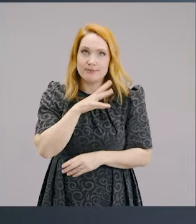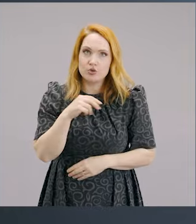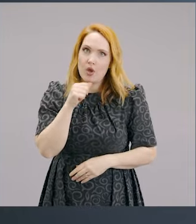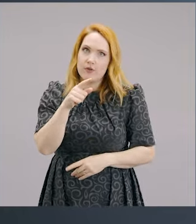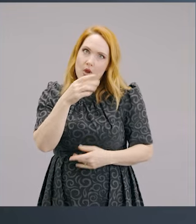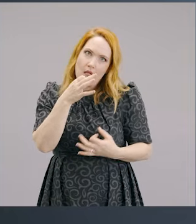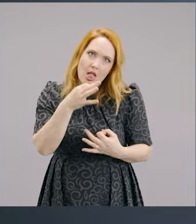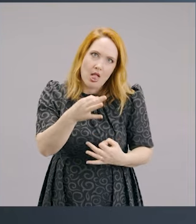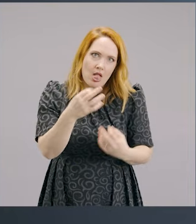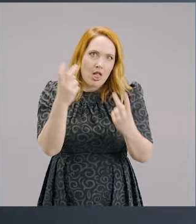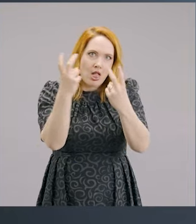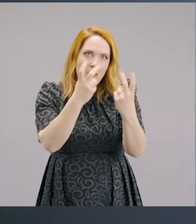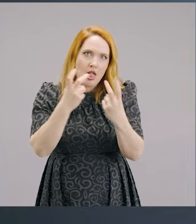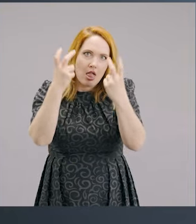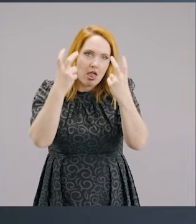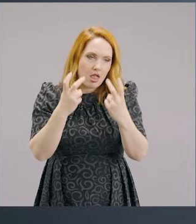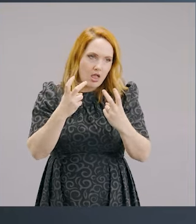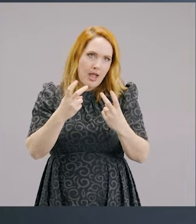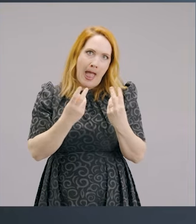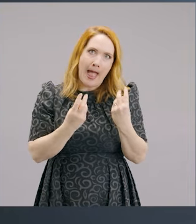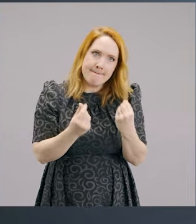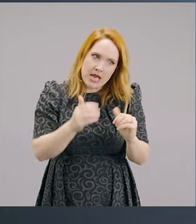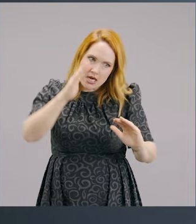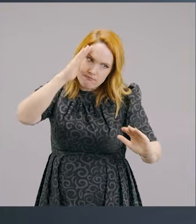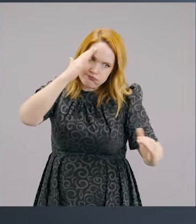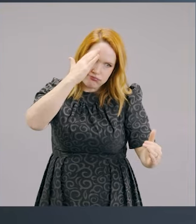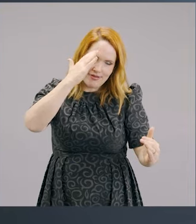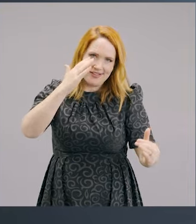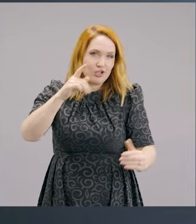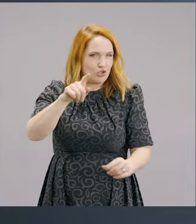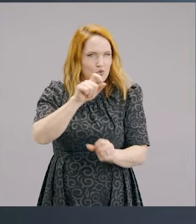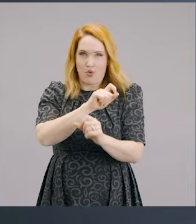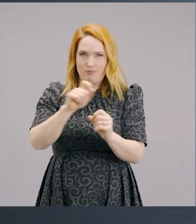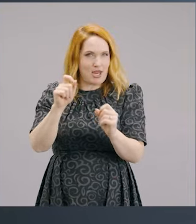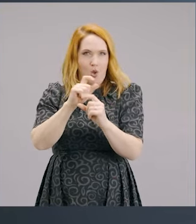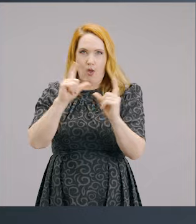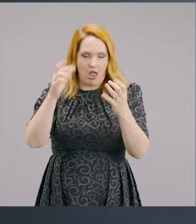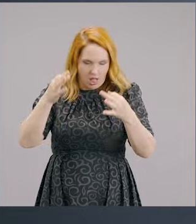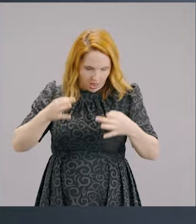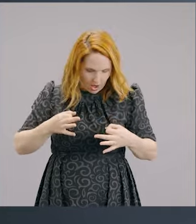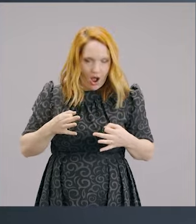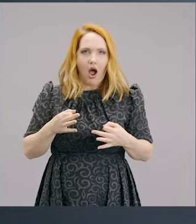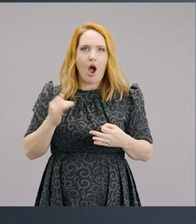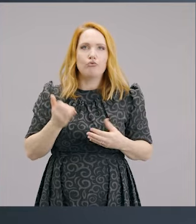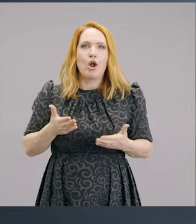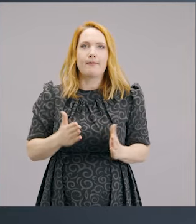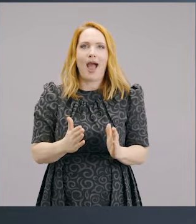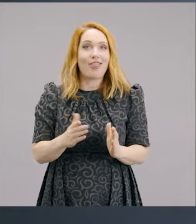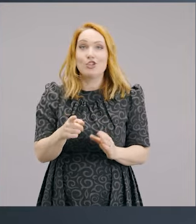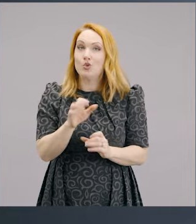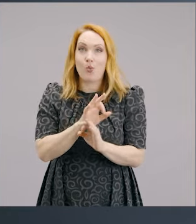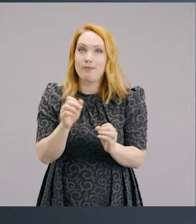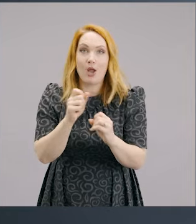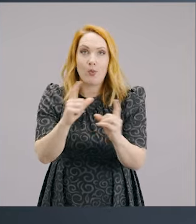of money, when you get a love of things, when it takes over your heart, you usually don't realise what's going on. And this is why God warns us.